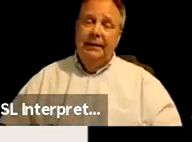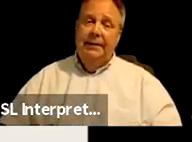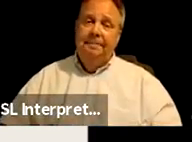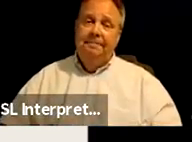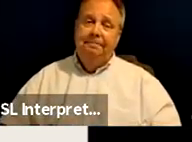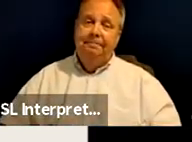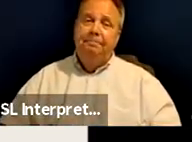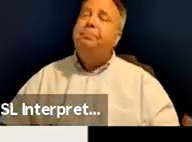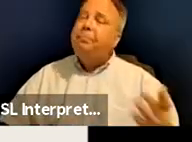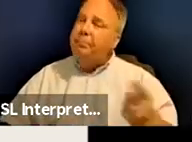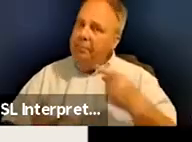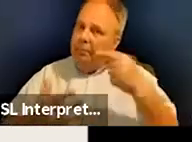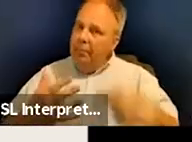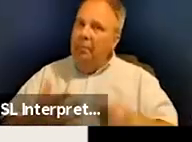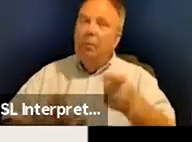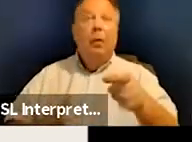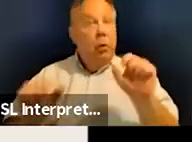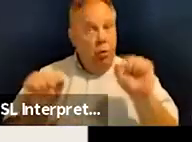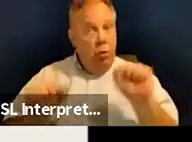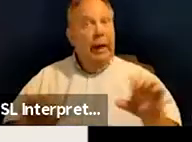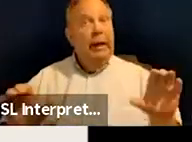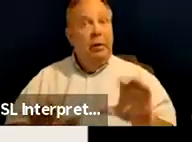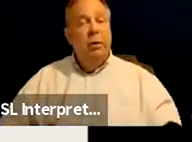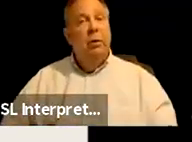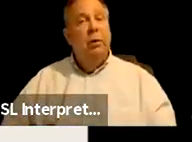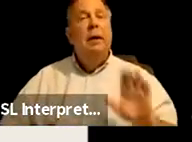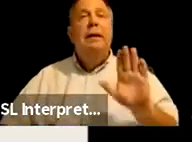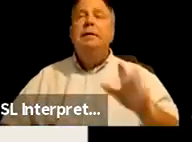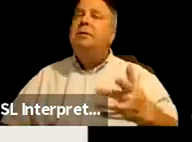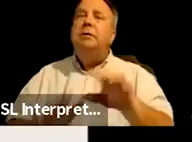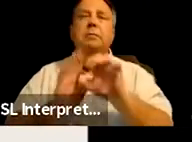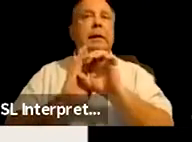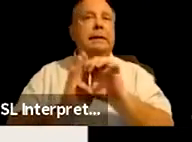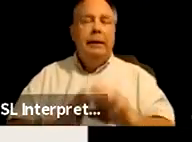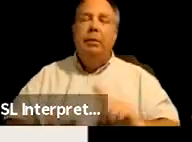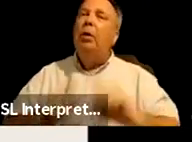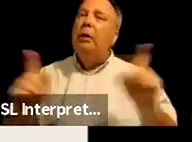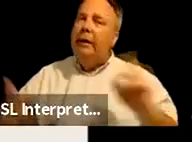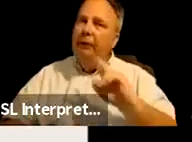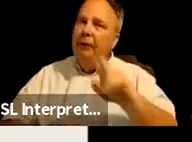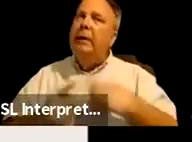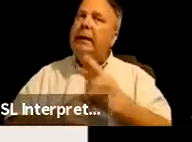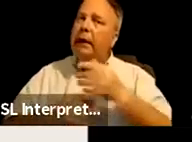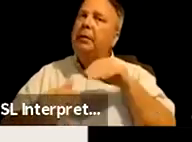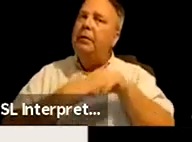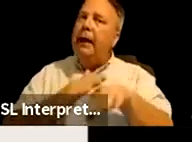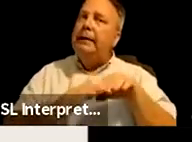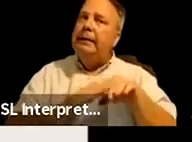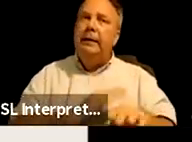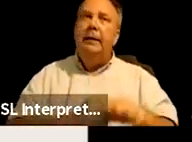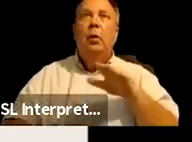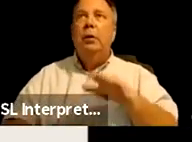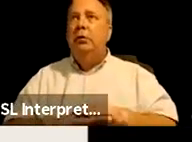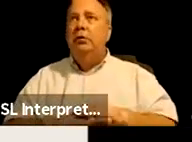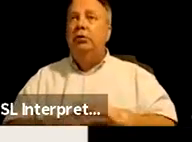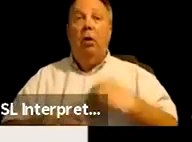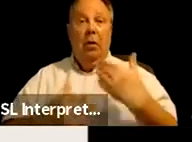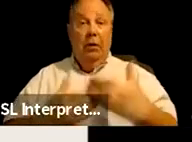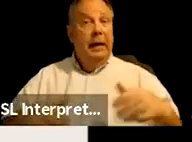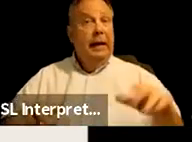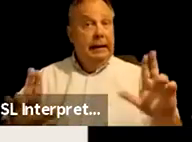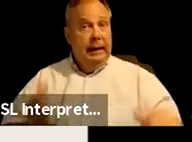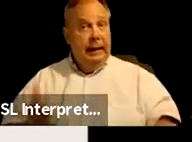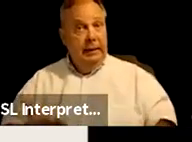But some things that you can do, just some examples of different types of access, which are on the next slide.